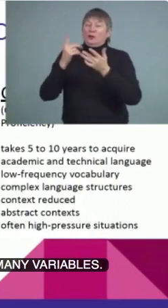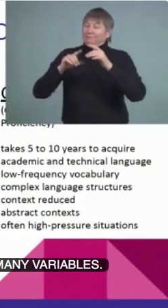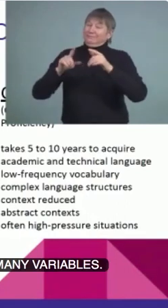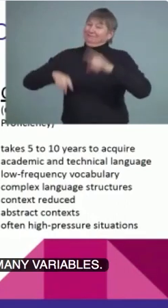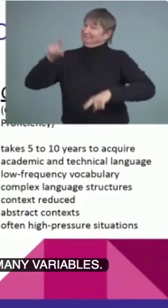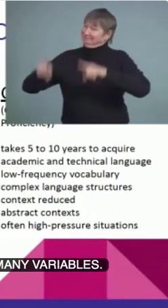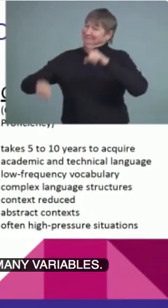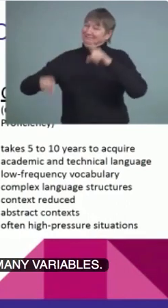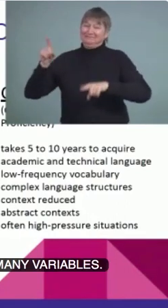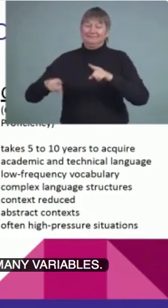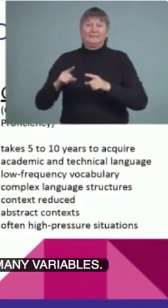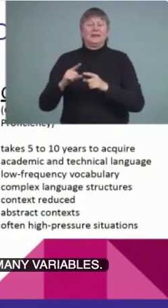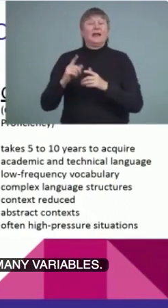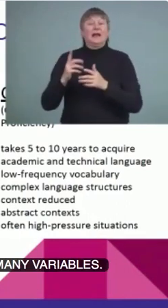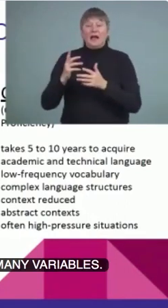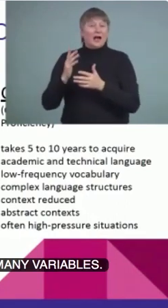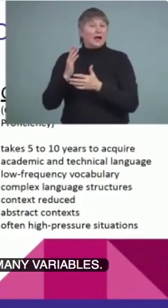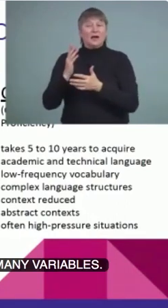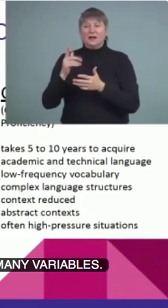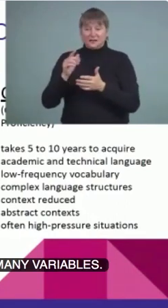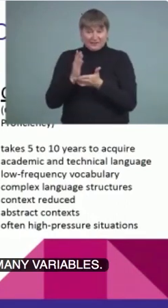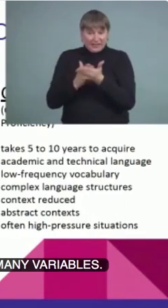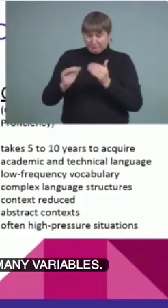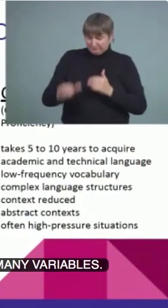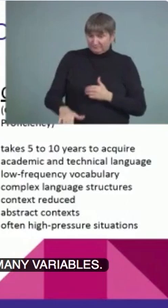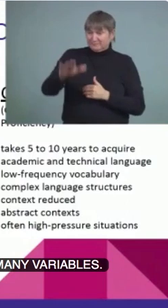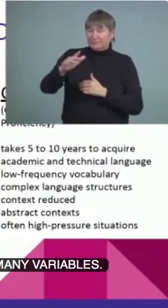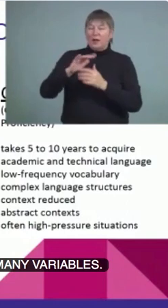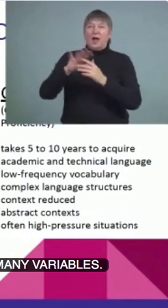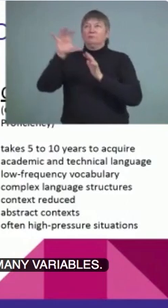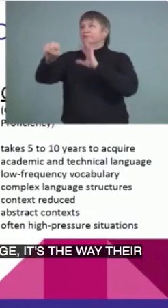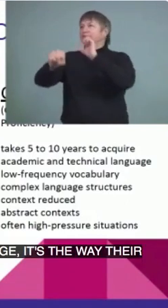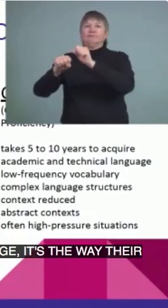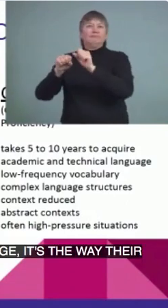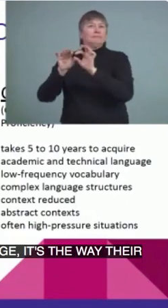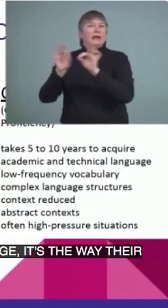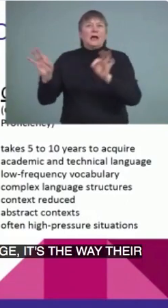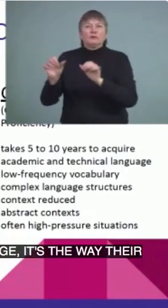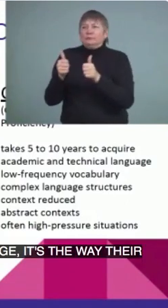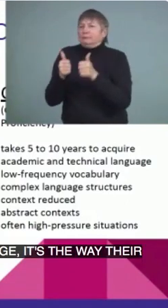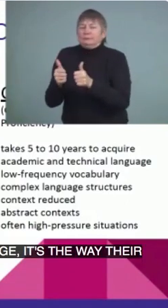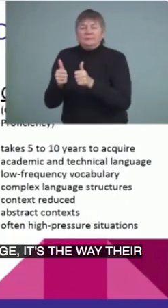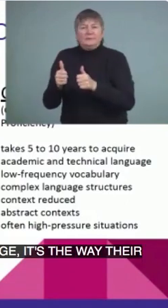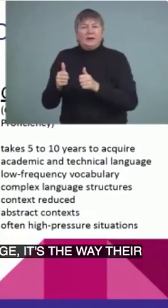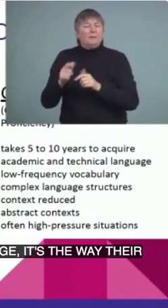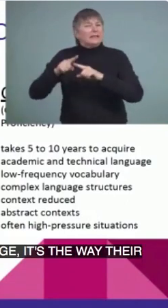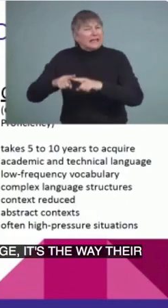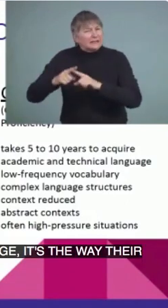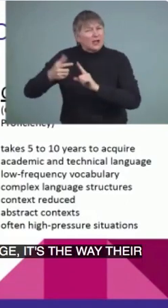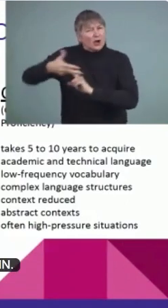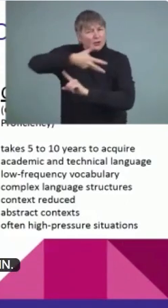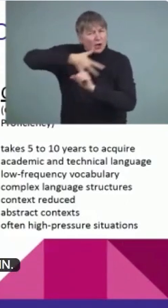just, they learn language. It's the way their brain works. It depends upon the context you're in. Maybe you have